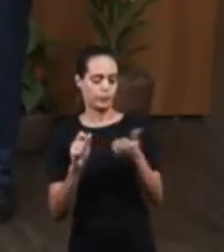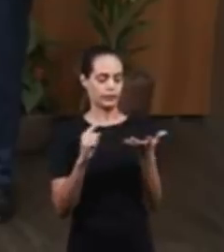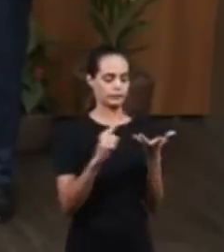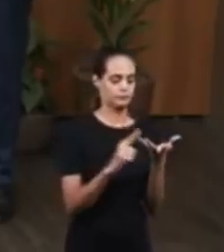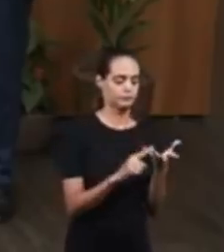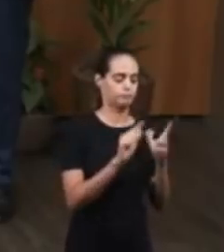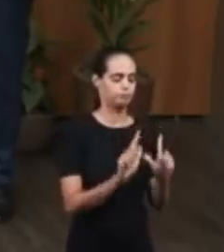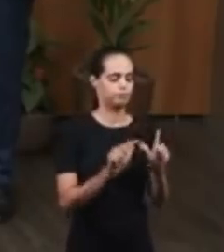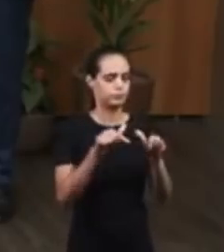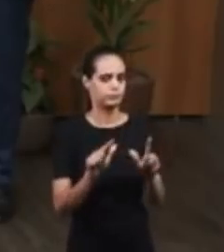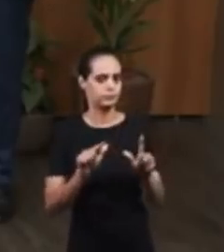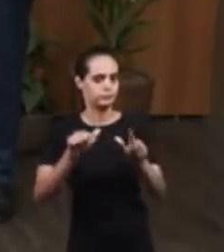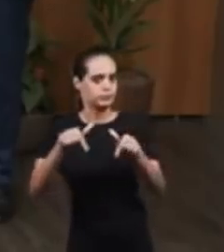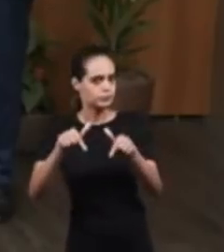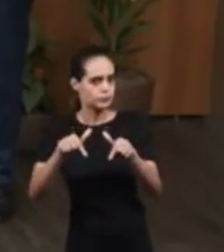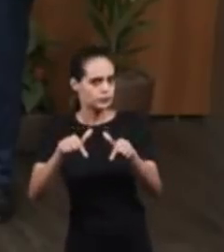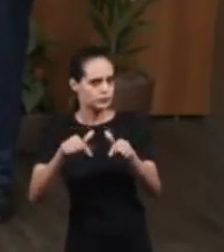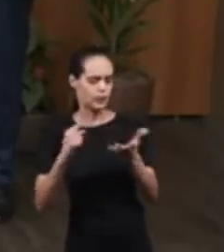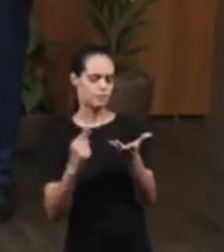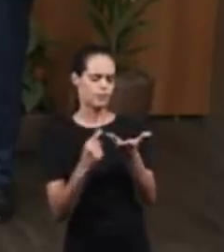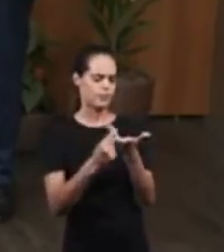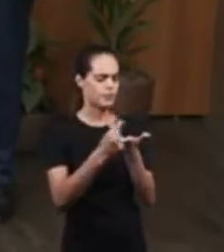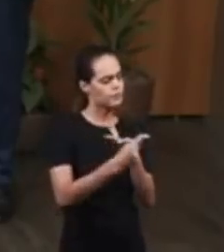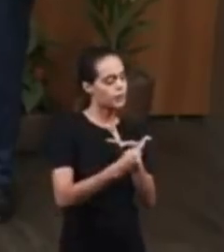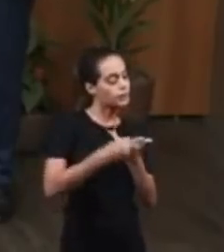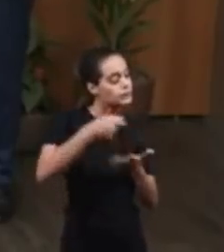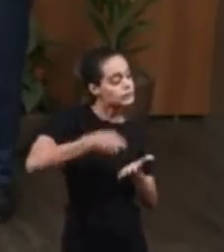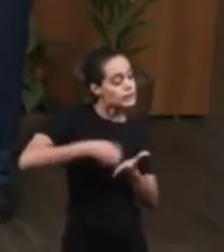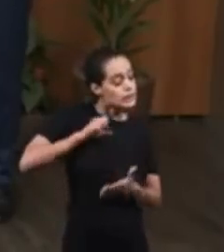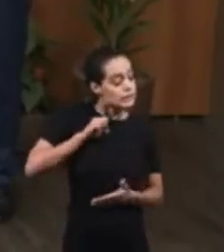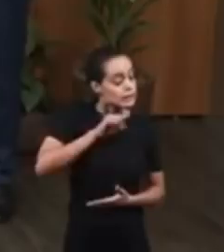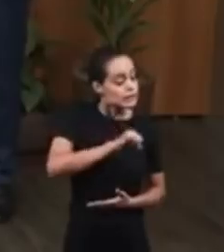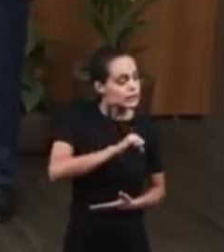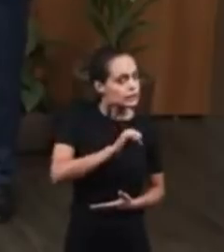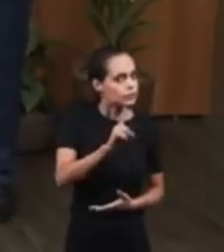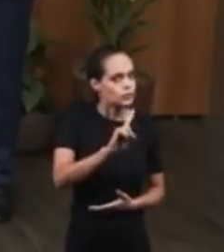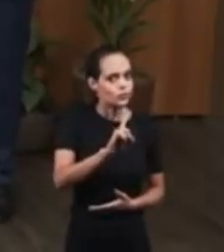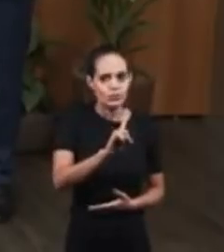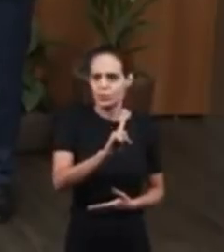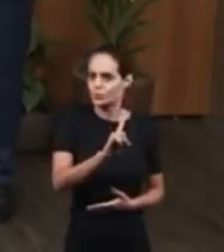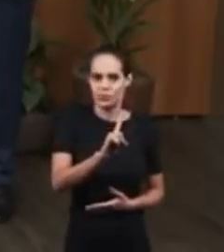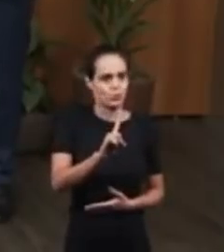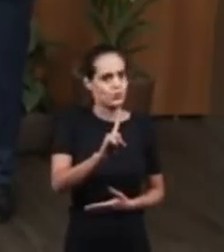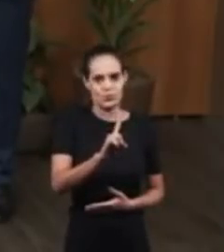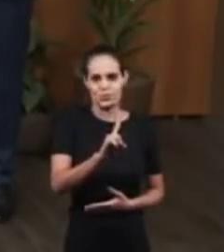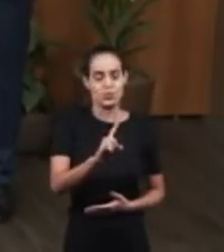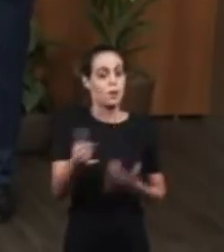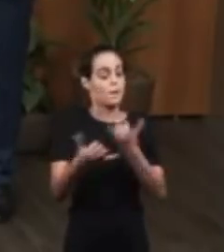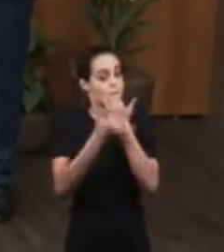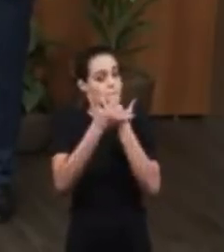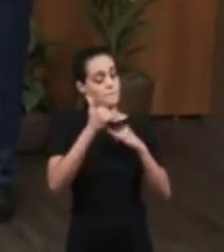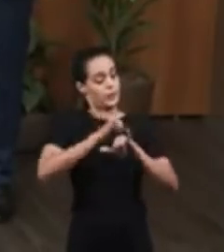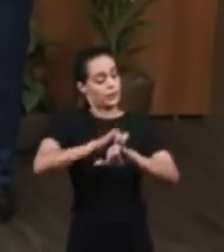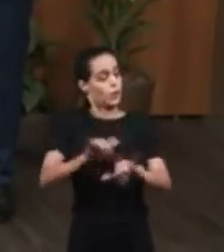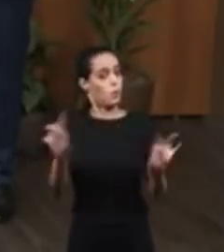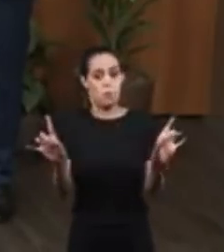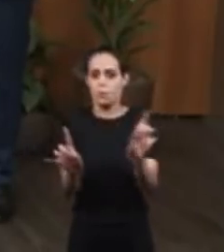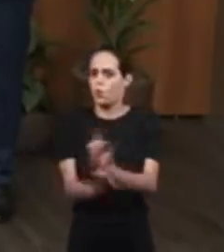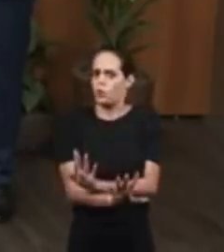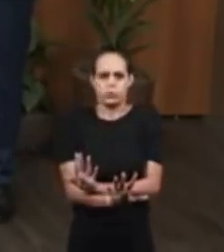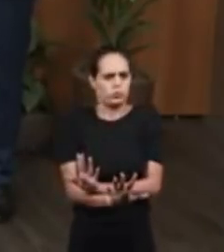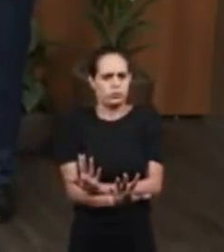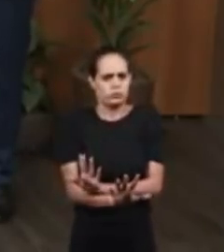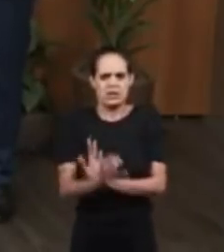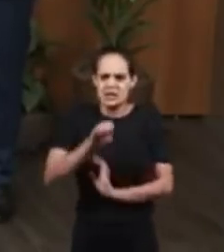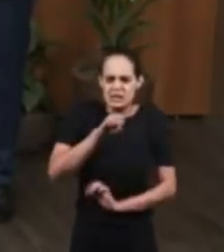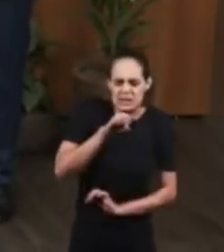you do this for me. No. He simply forgave them. Forgiveness is forgiveness.